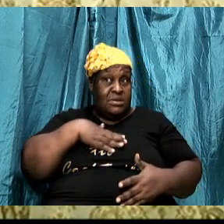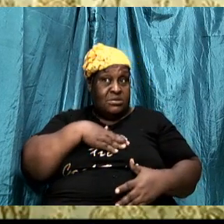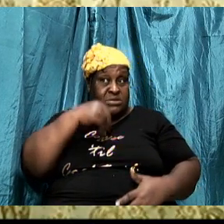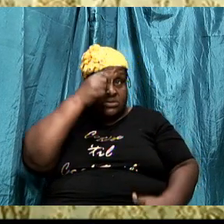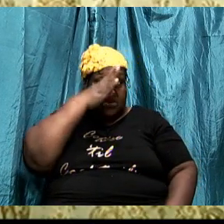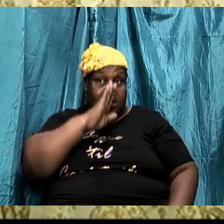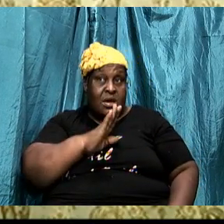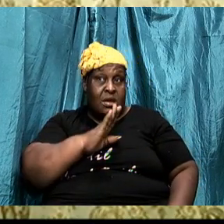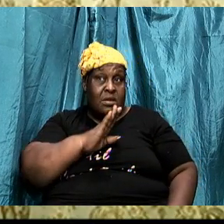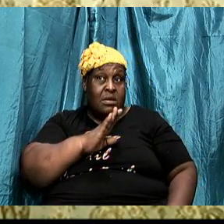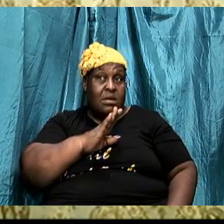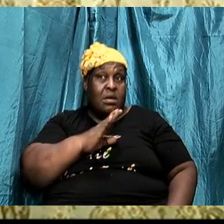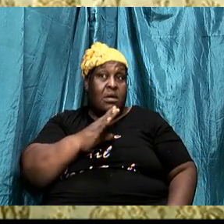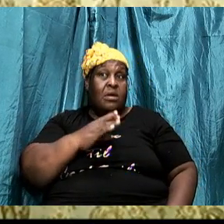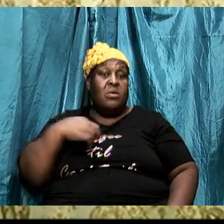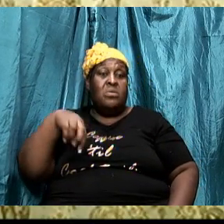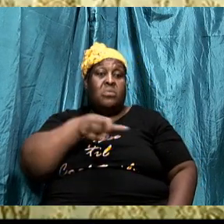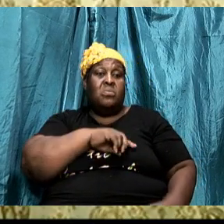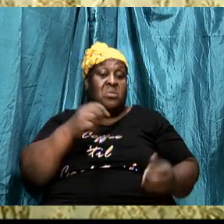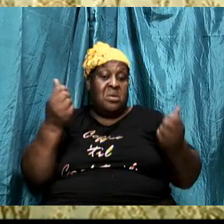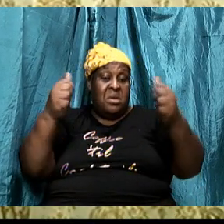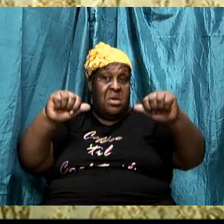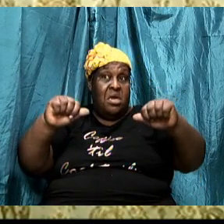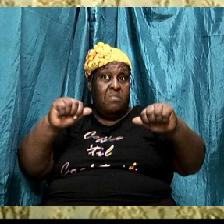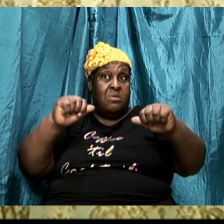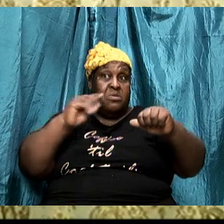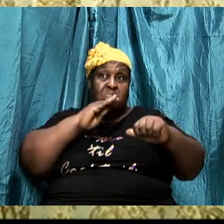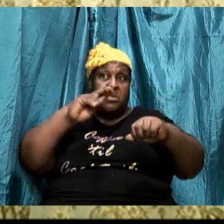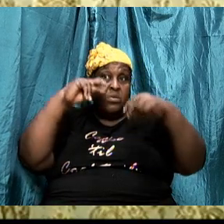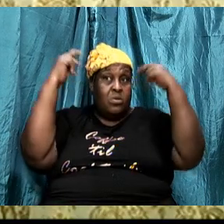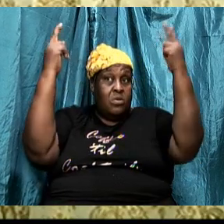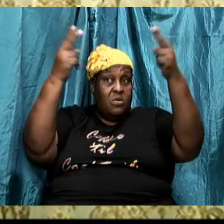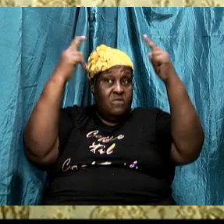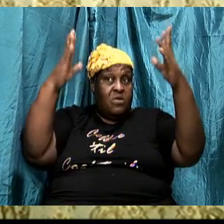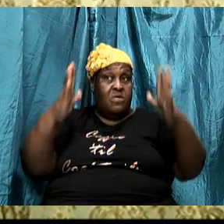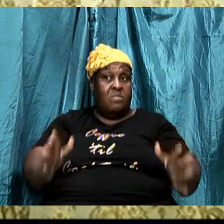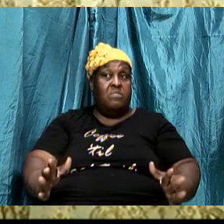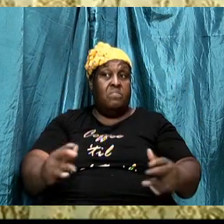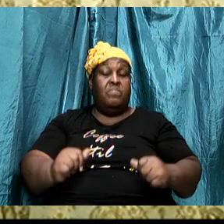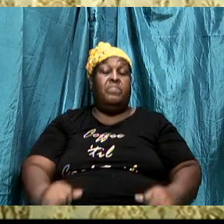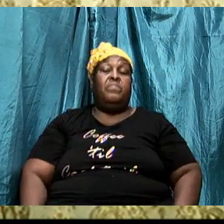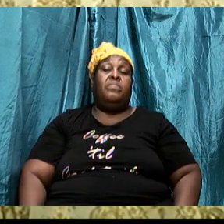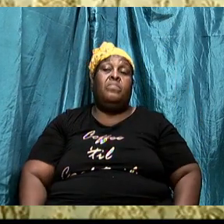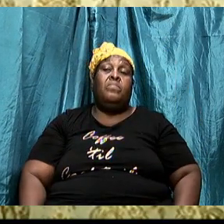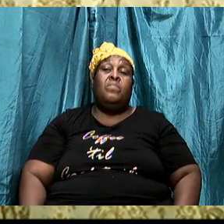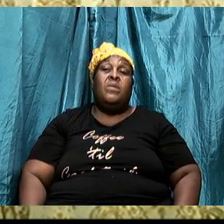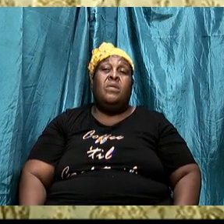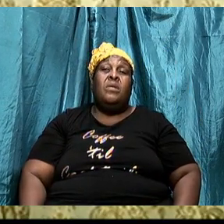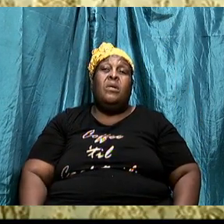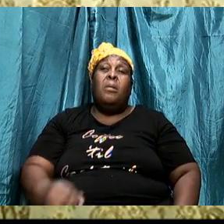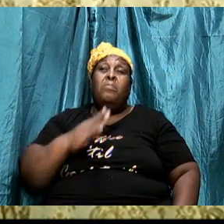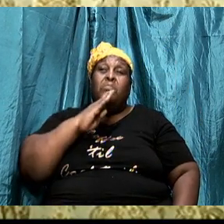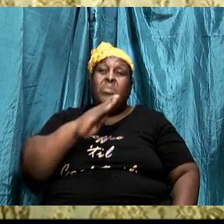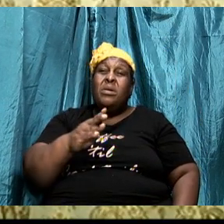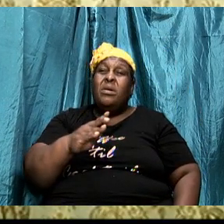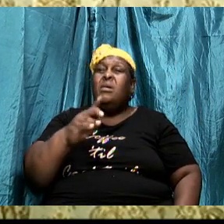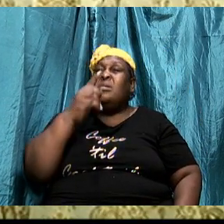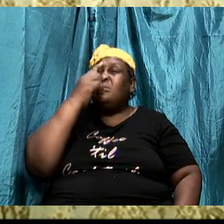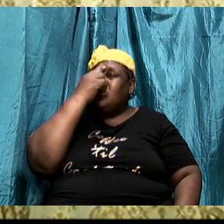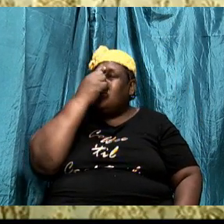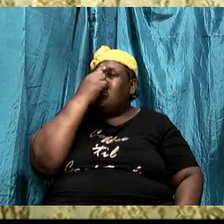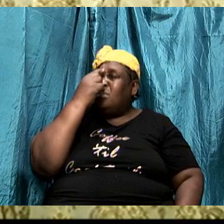to overcome what the adversary throws at us. So 1 Peter 5, verses 8 tells us, be sober,